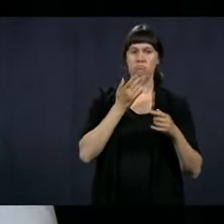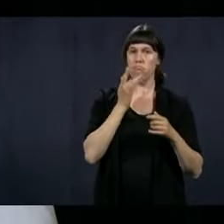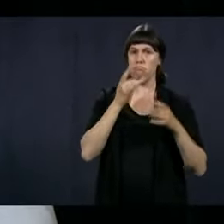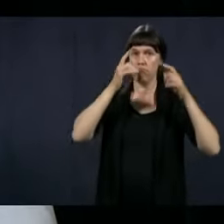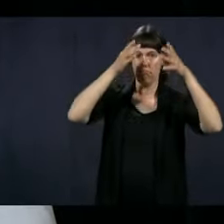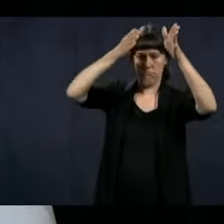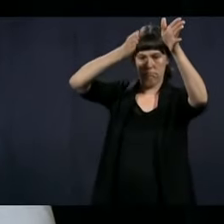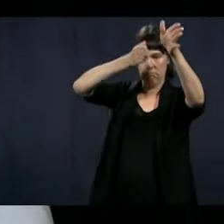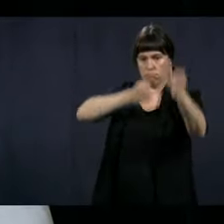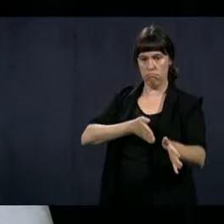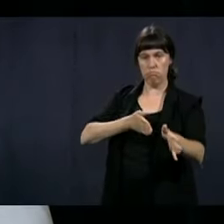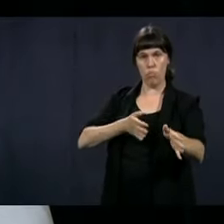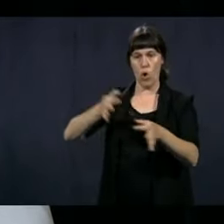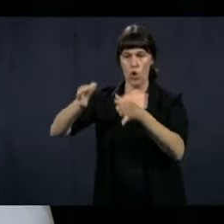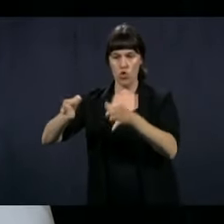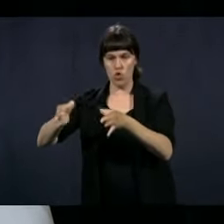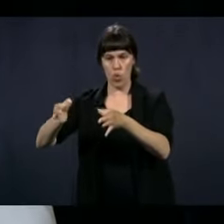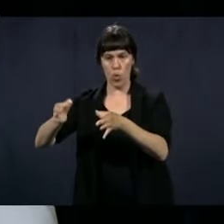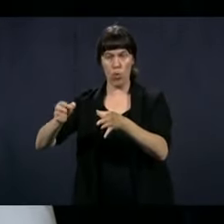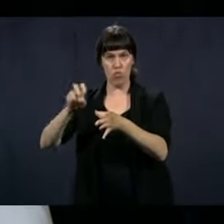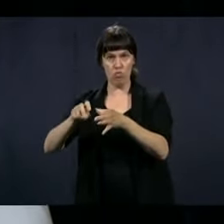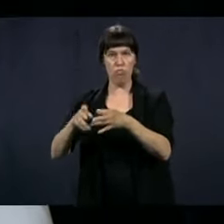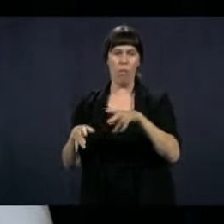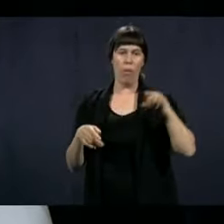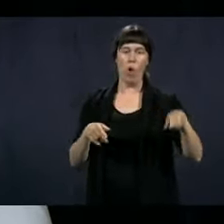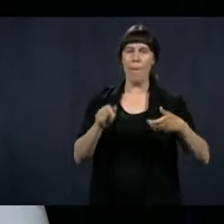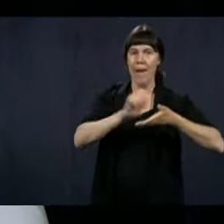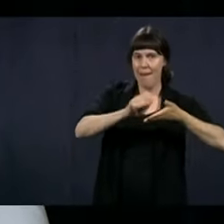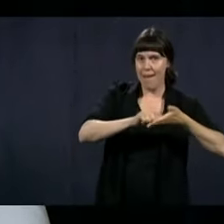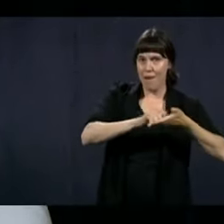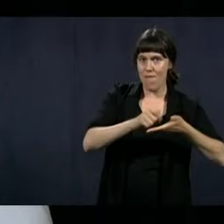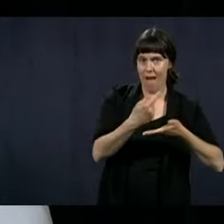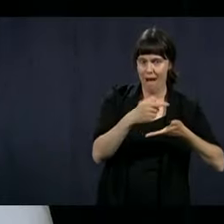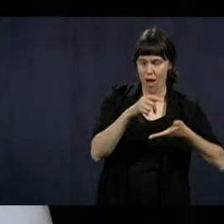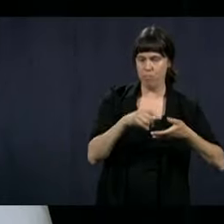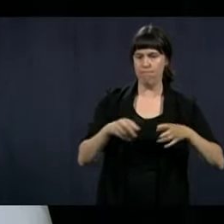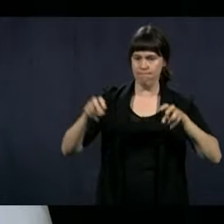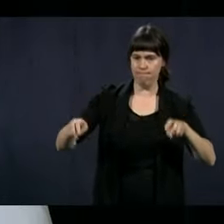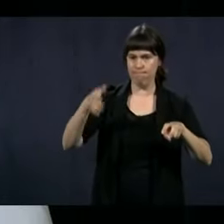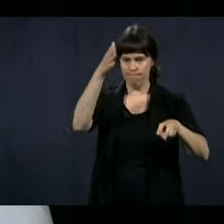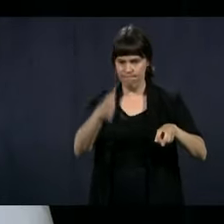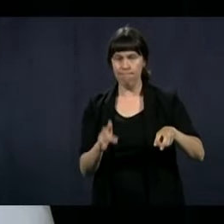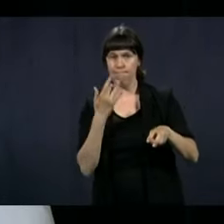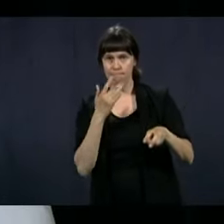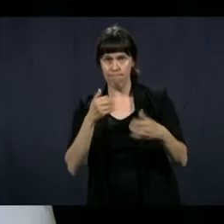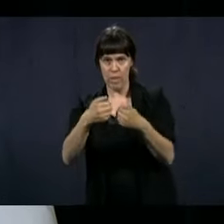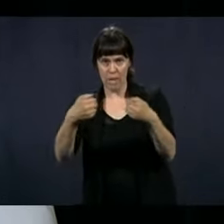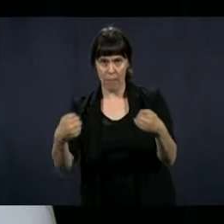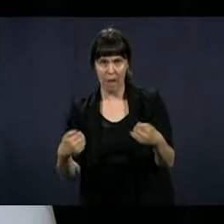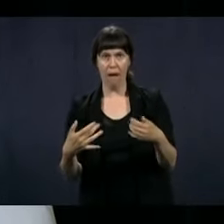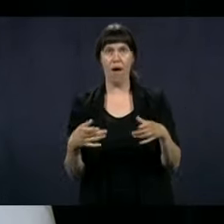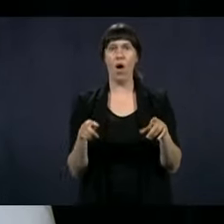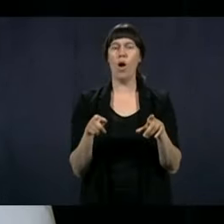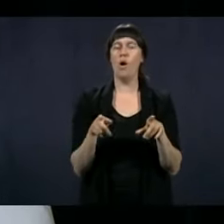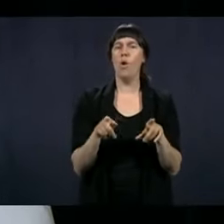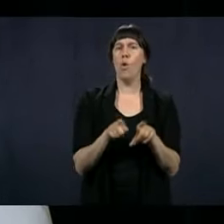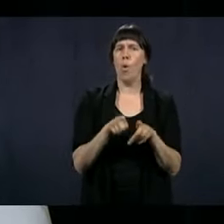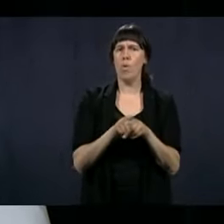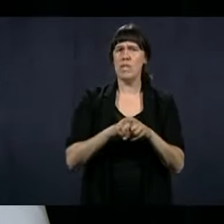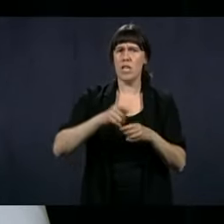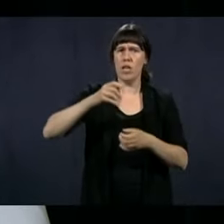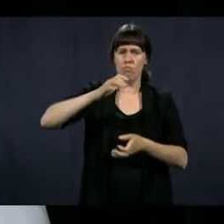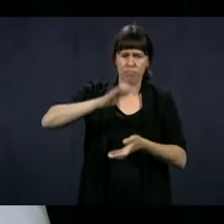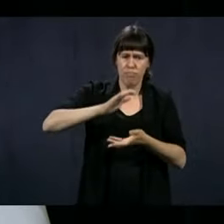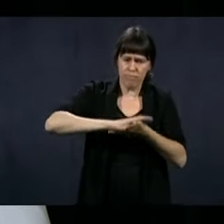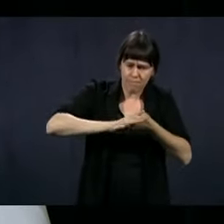plexiglass for the judges, the different actors of the legal system, and of course it depends on the setup of